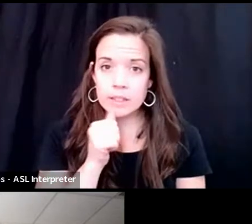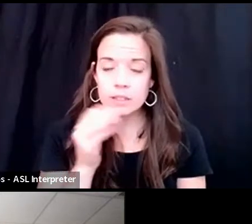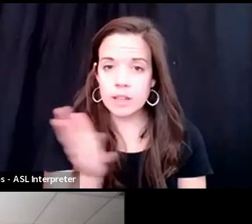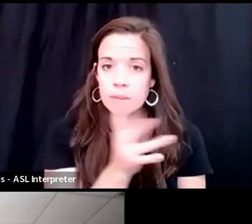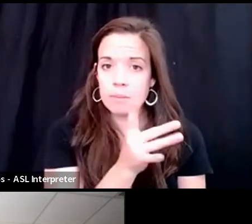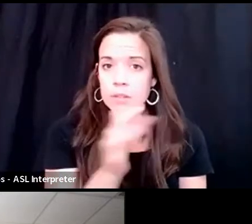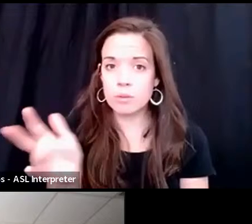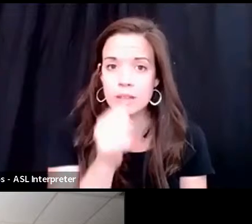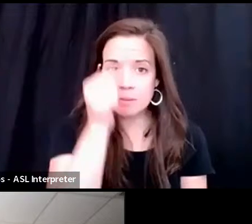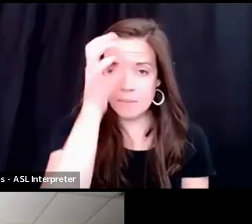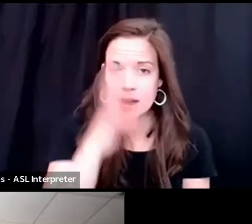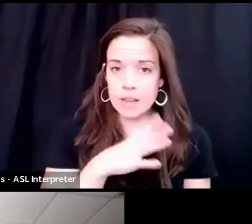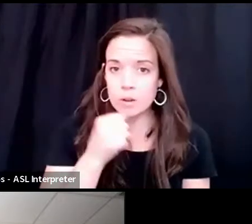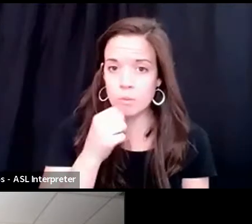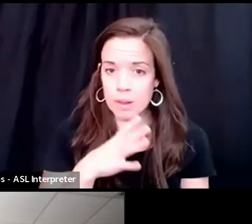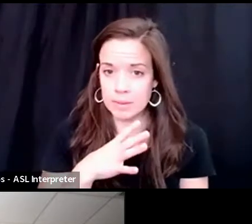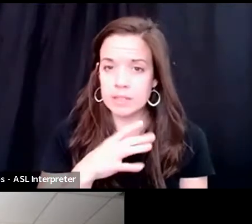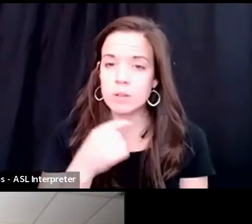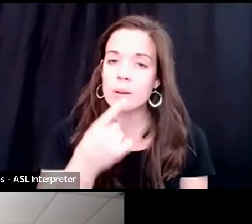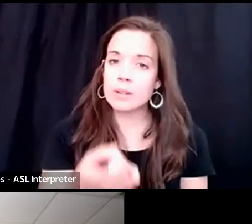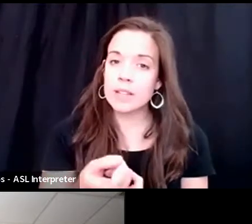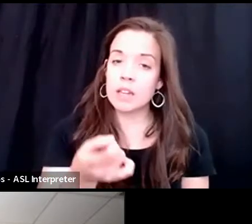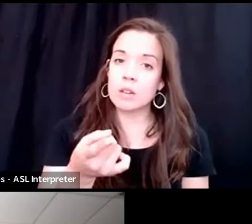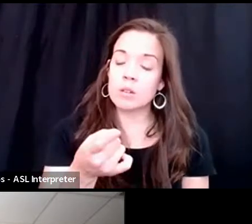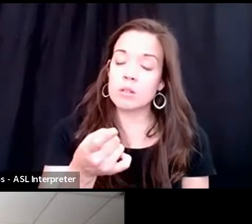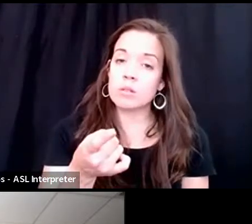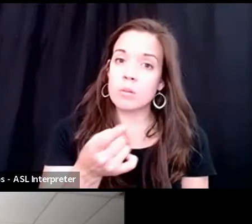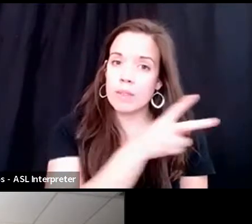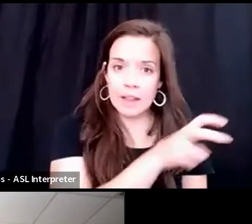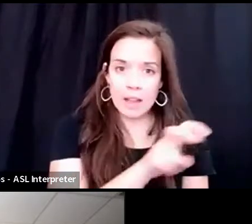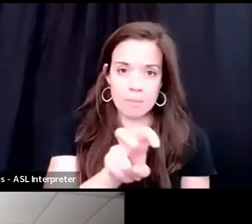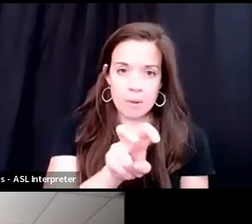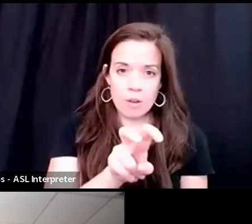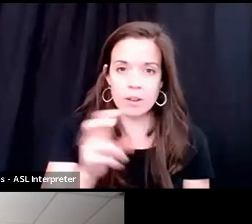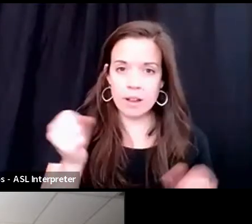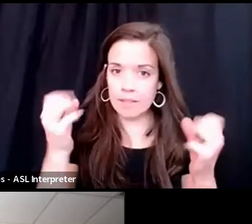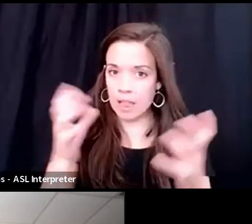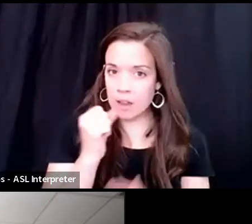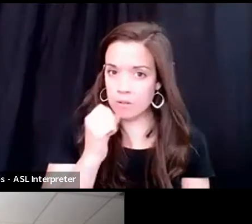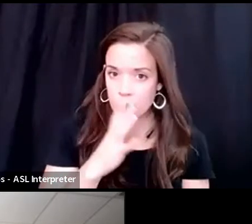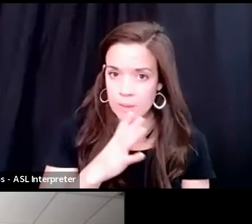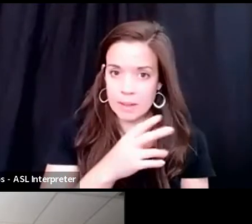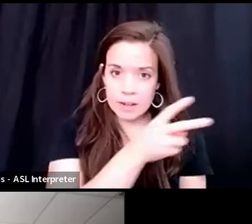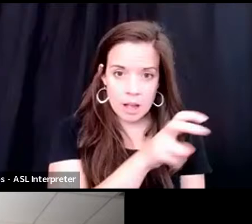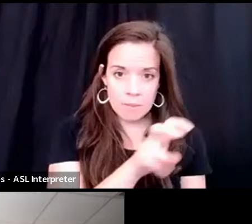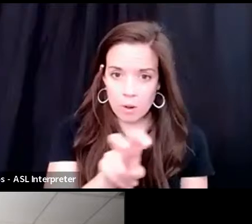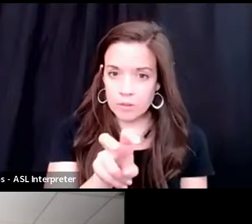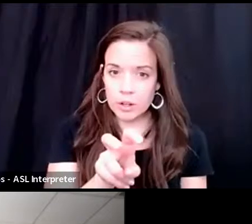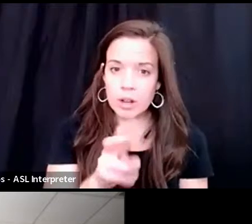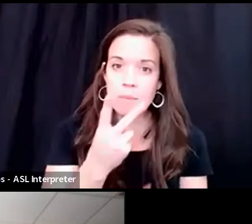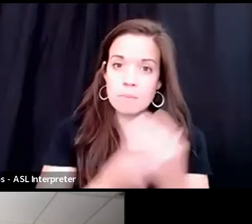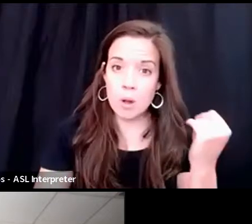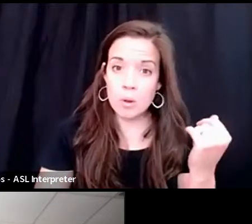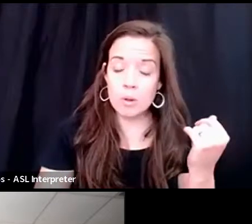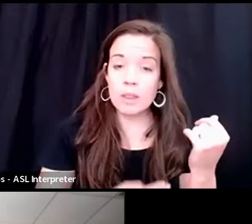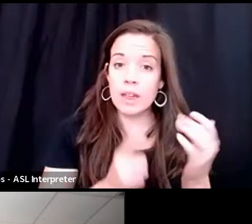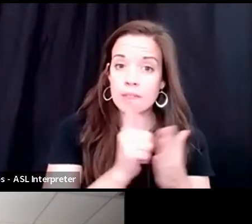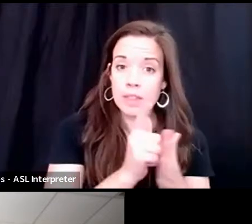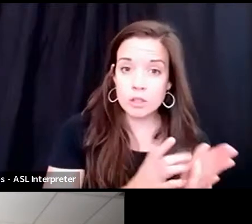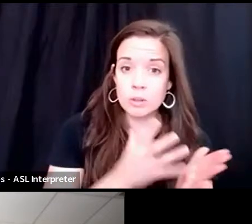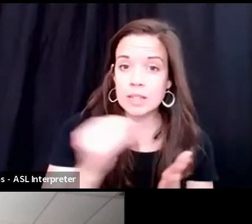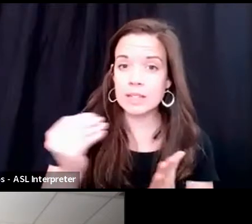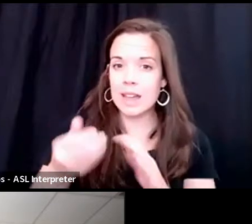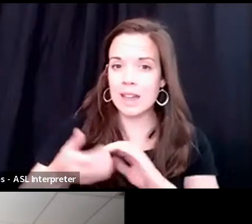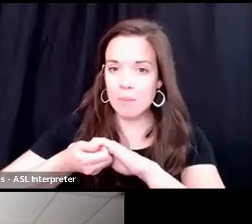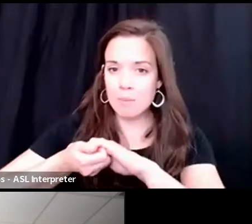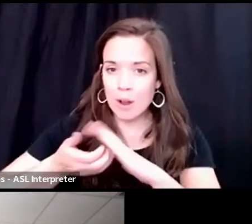women. So I will tell you when they've come over, and we've had a lot of women come over both the associates and the partners, it's like